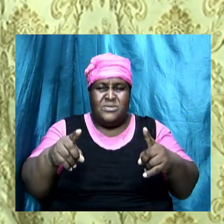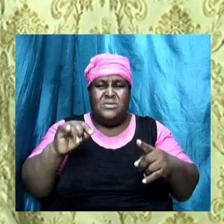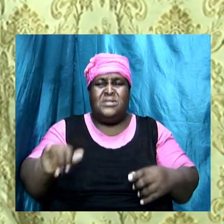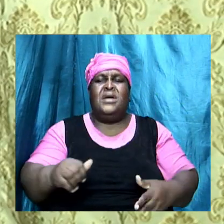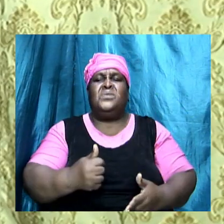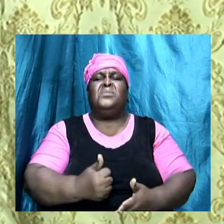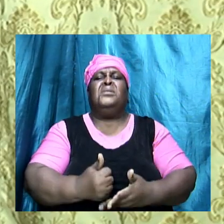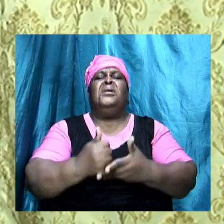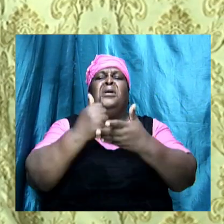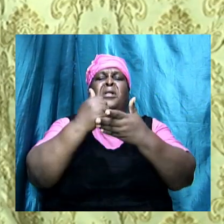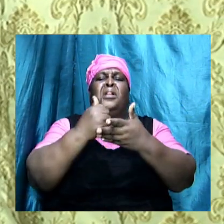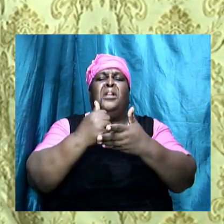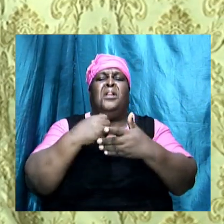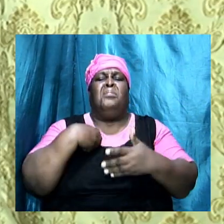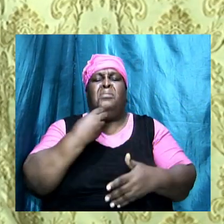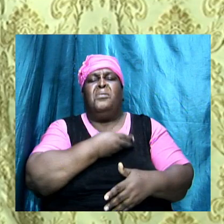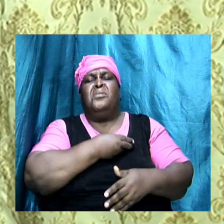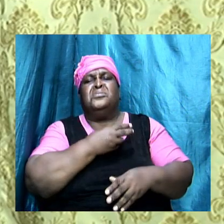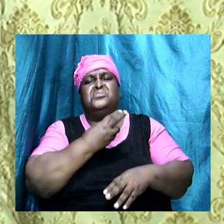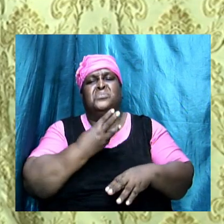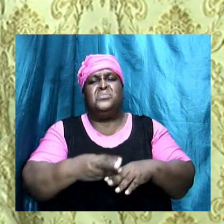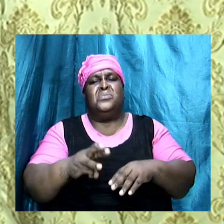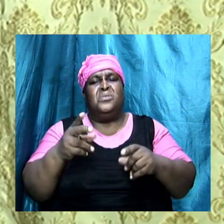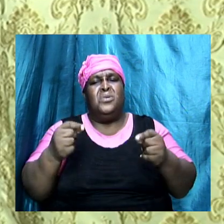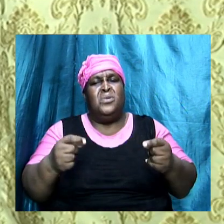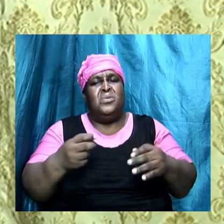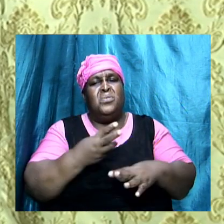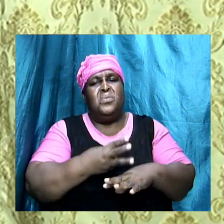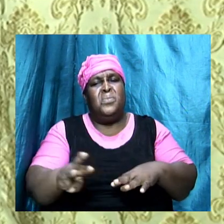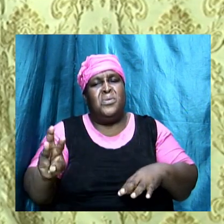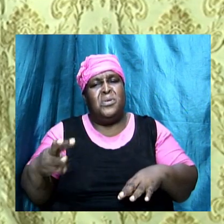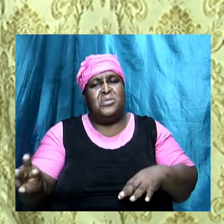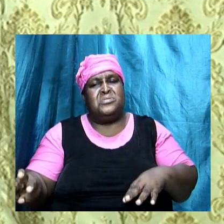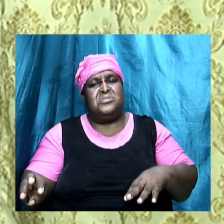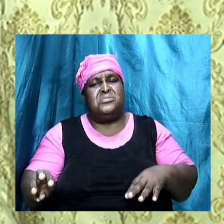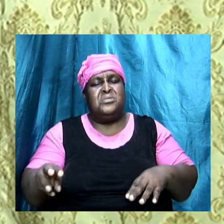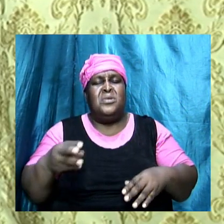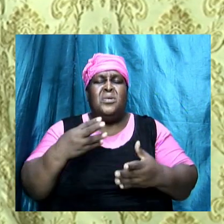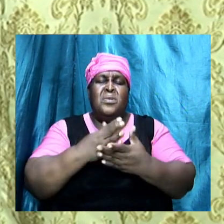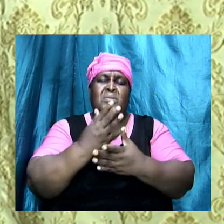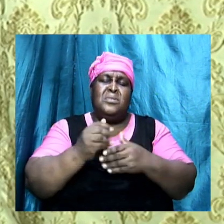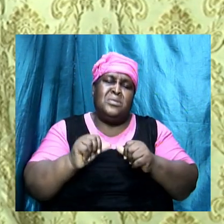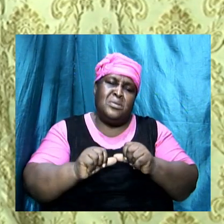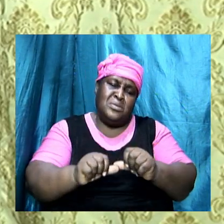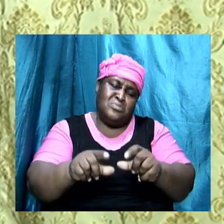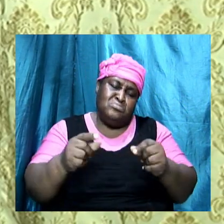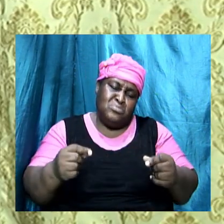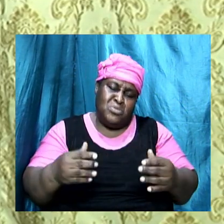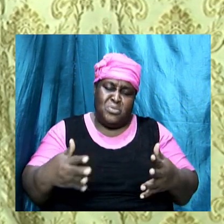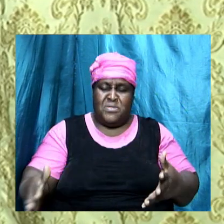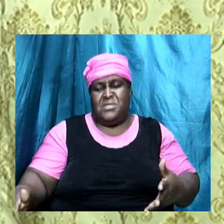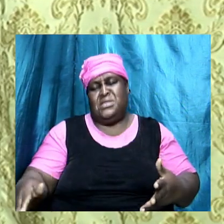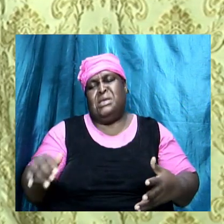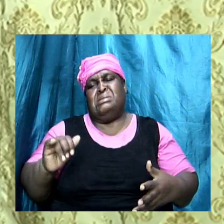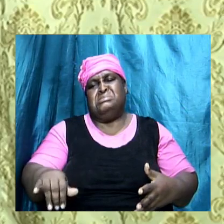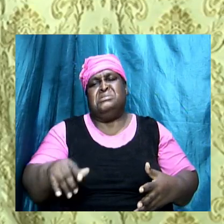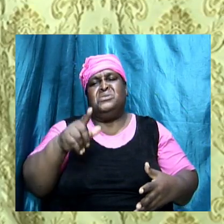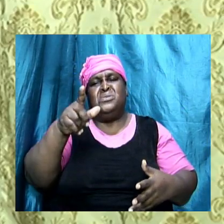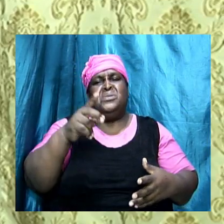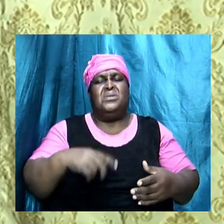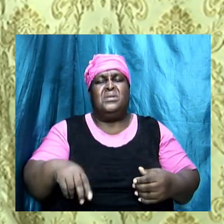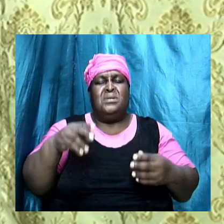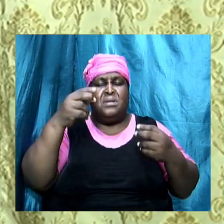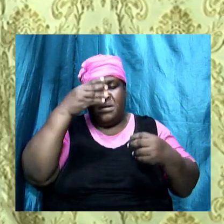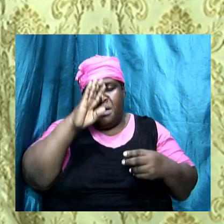out our worst it is our right to continue do the things that you are doing God understands that you are